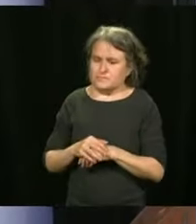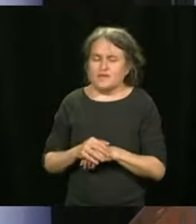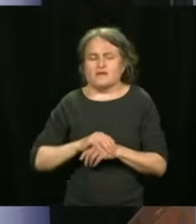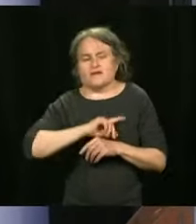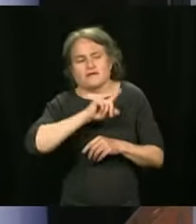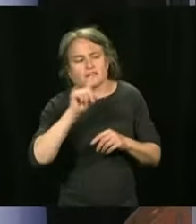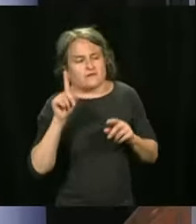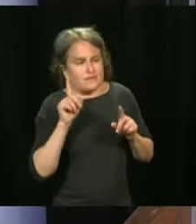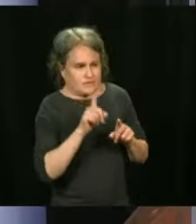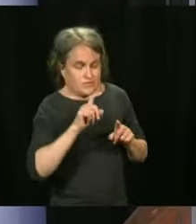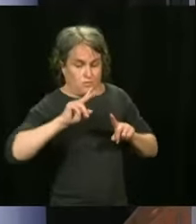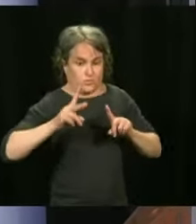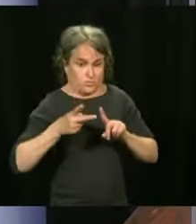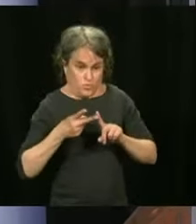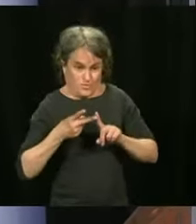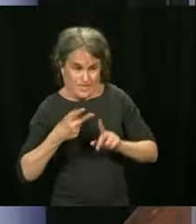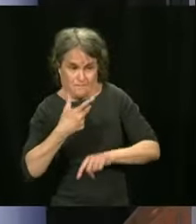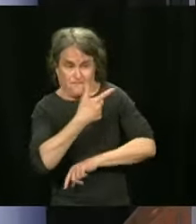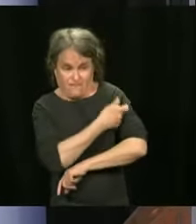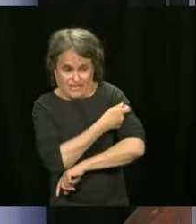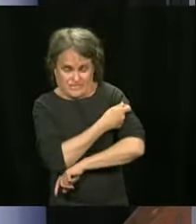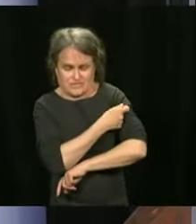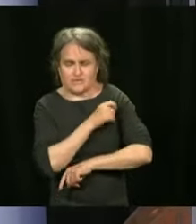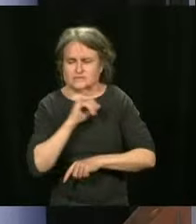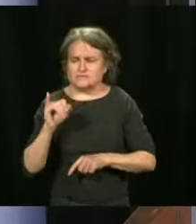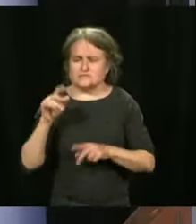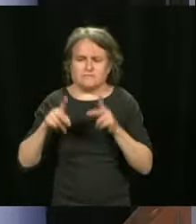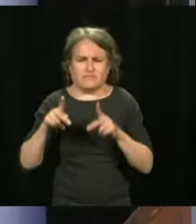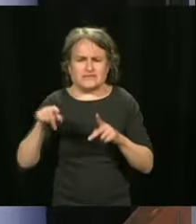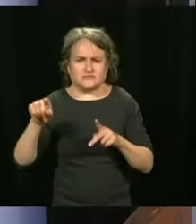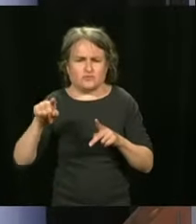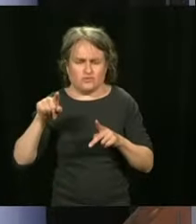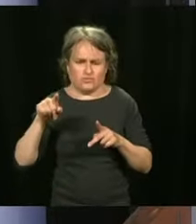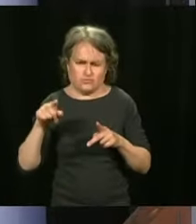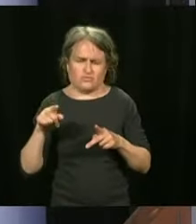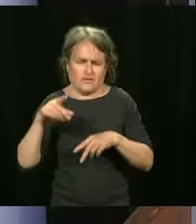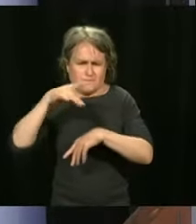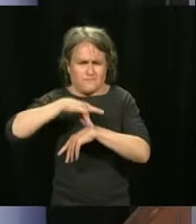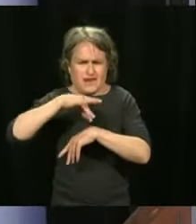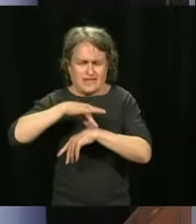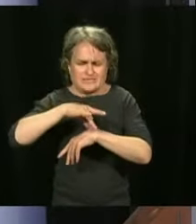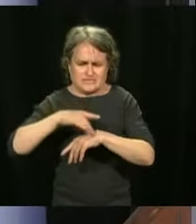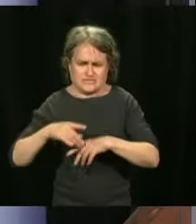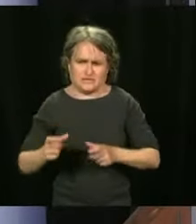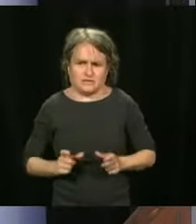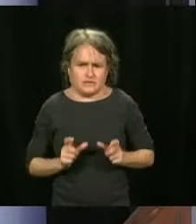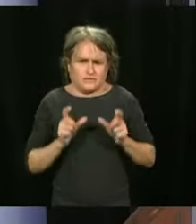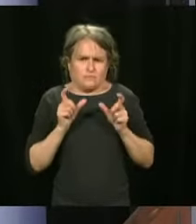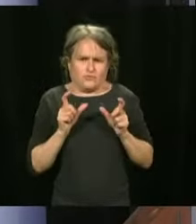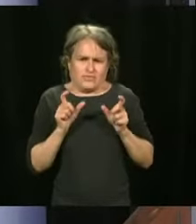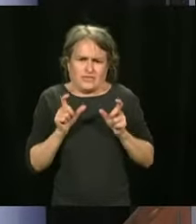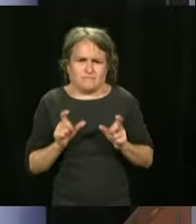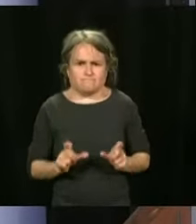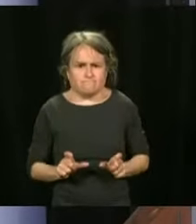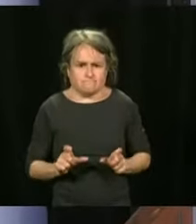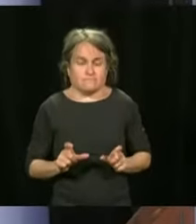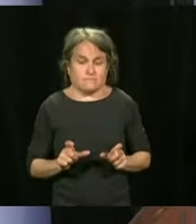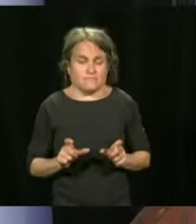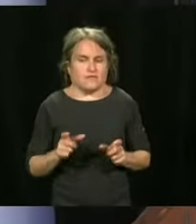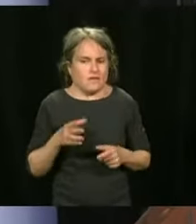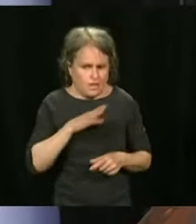Now, the second dose for immunocompromised people. I got some emails today from people who have obtained their appointment